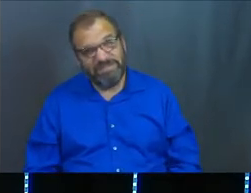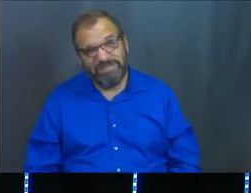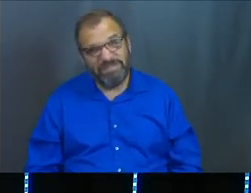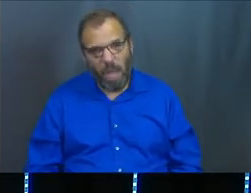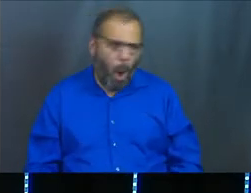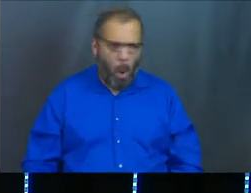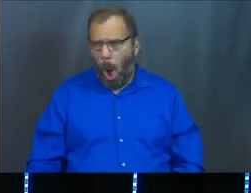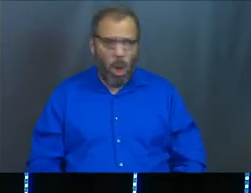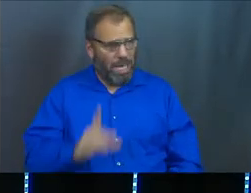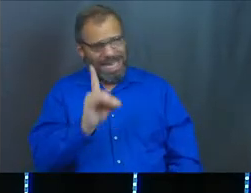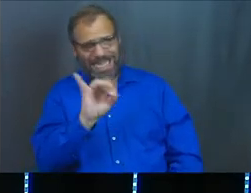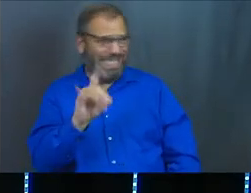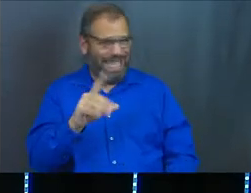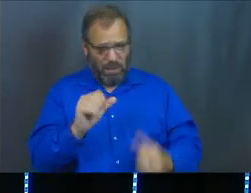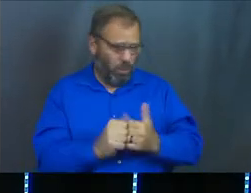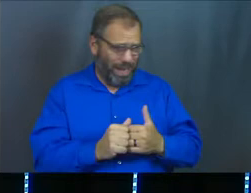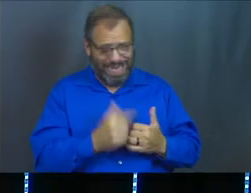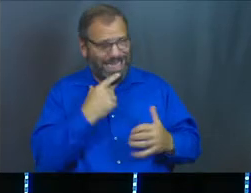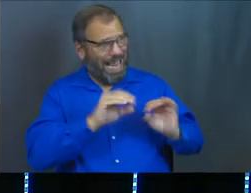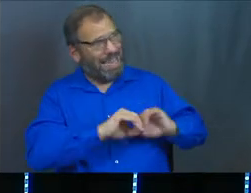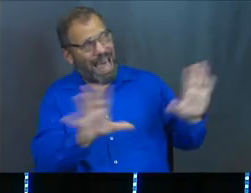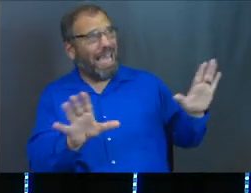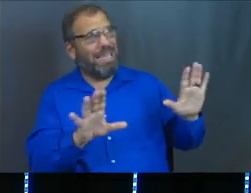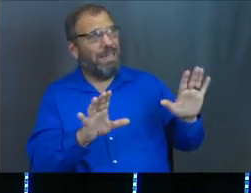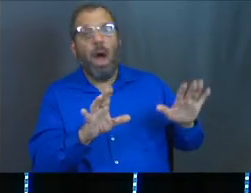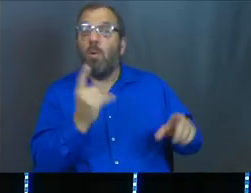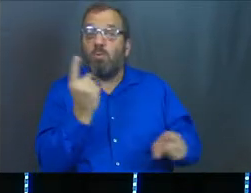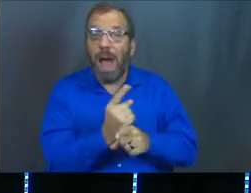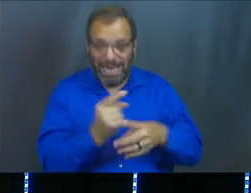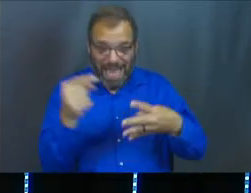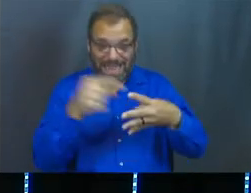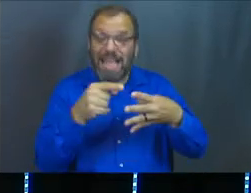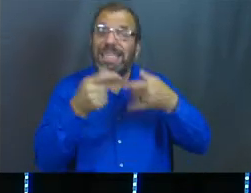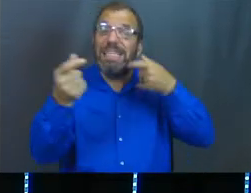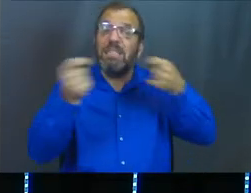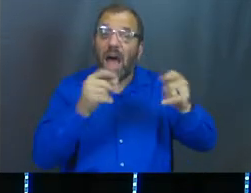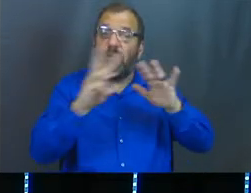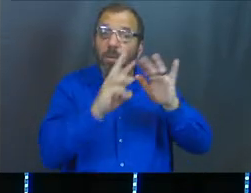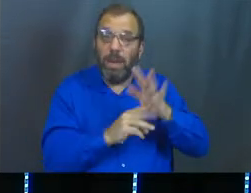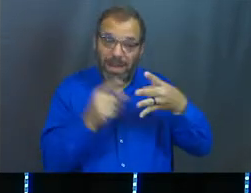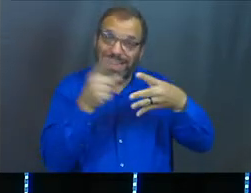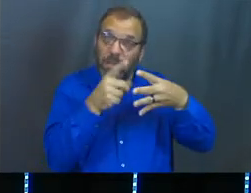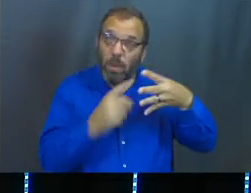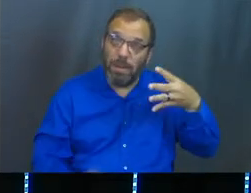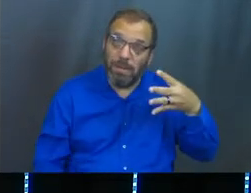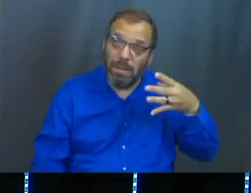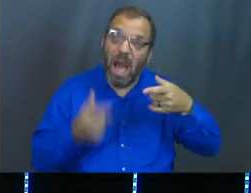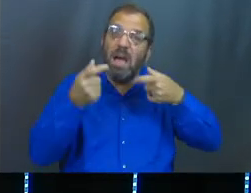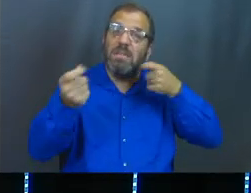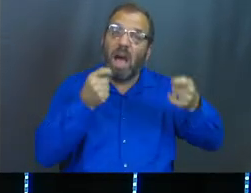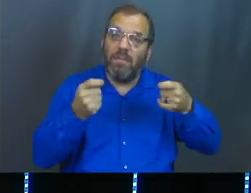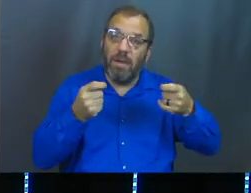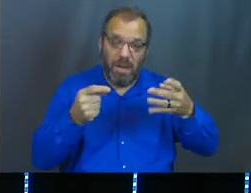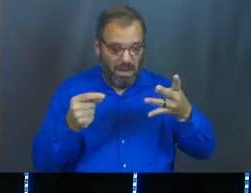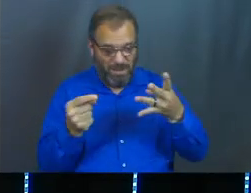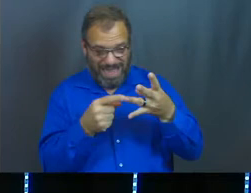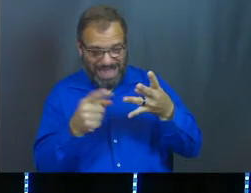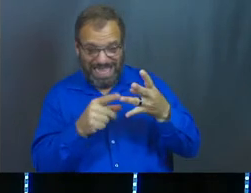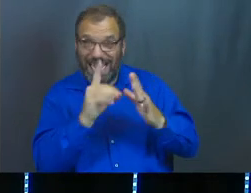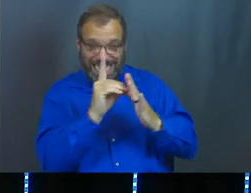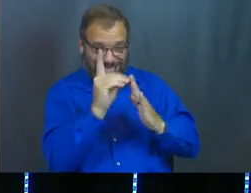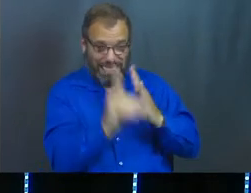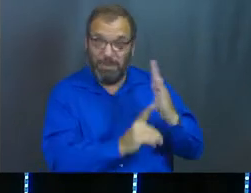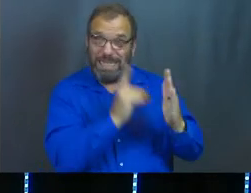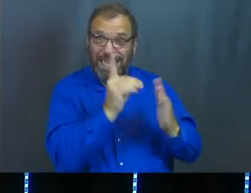You're like, well, he did when he said light had to come forth. Yes, that was his sovereign will. But his dispositional